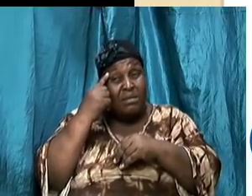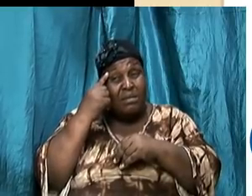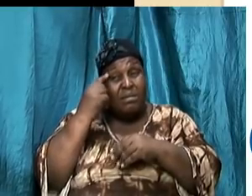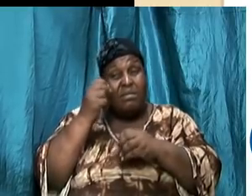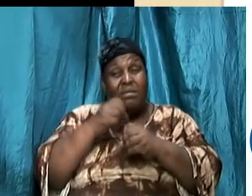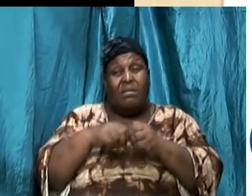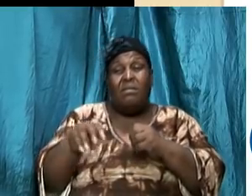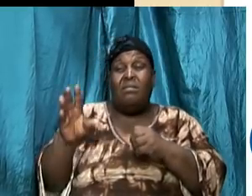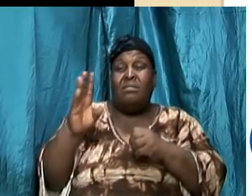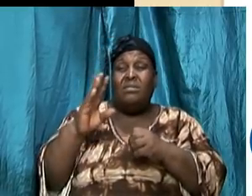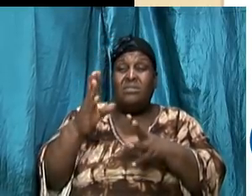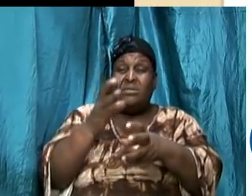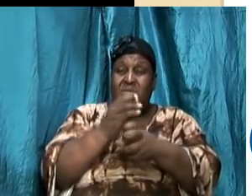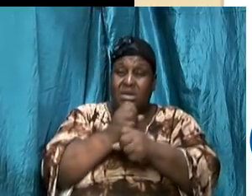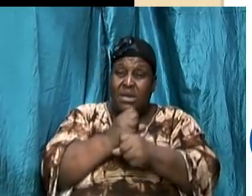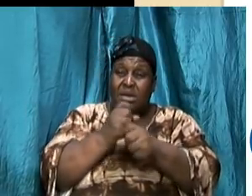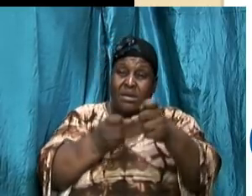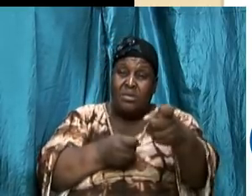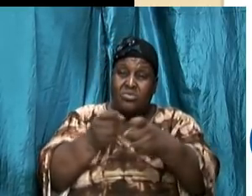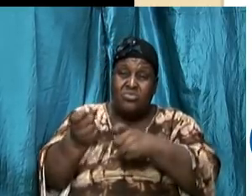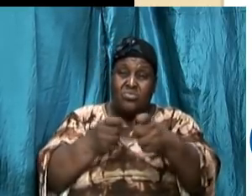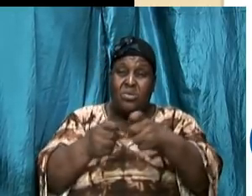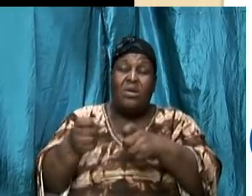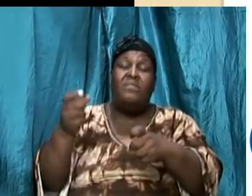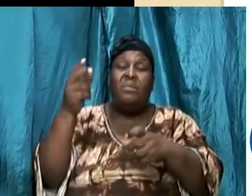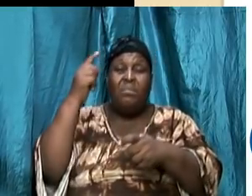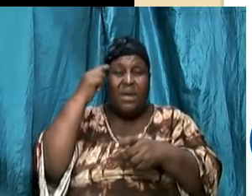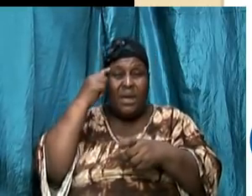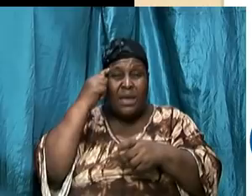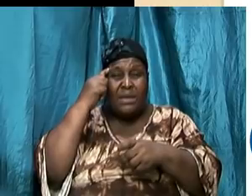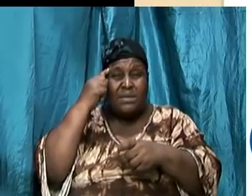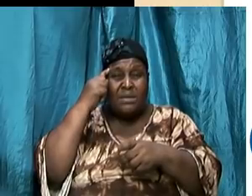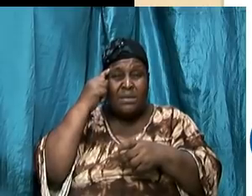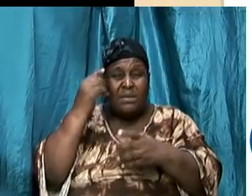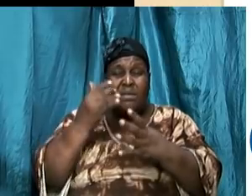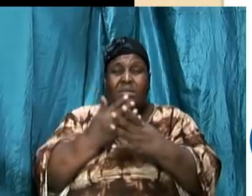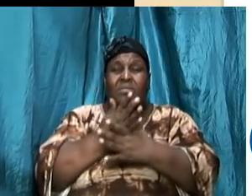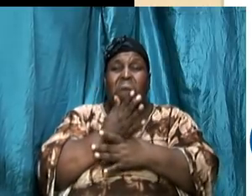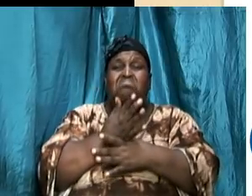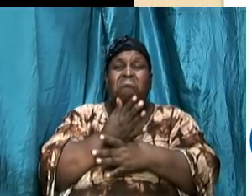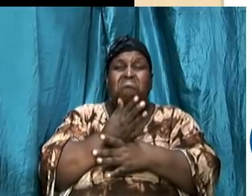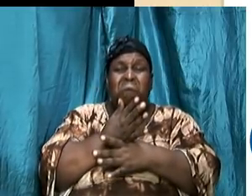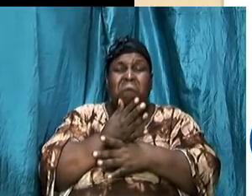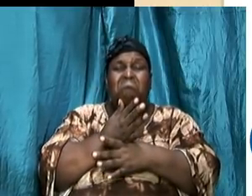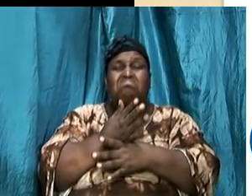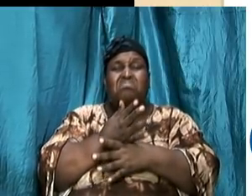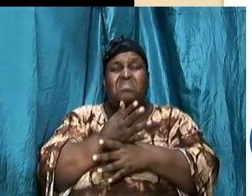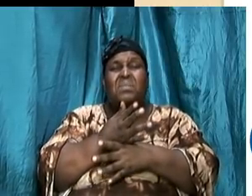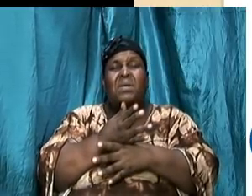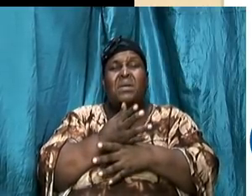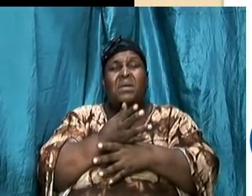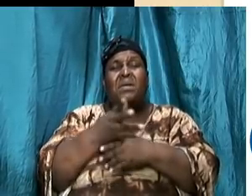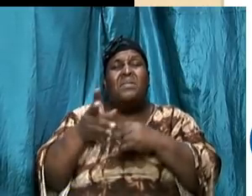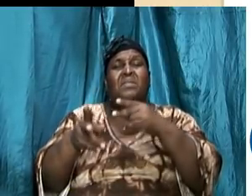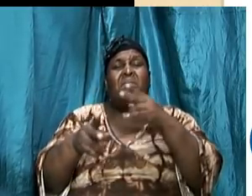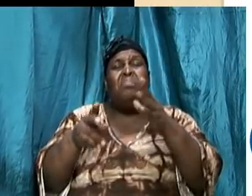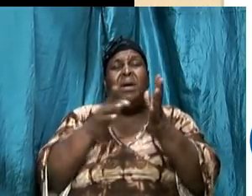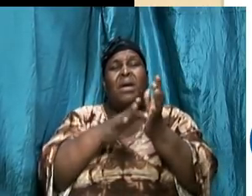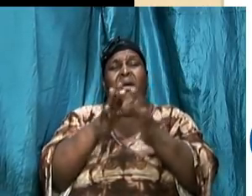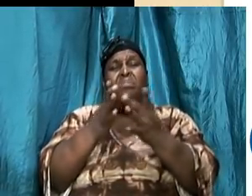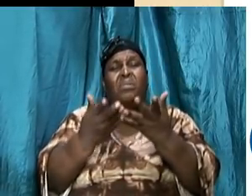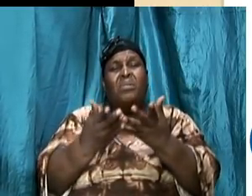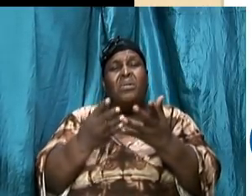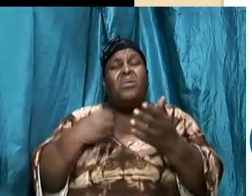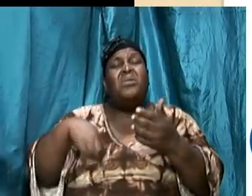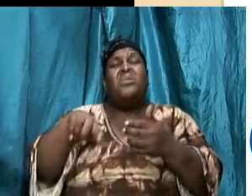admonition to take control of the mind throughout the epistles we are commanded and this is not the unsaved now